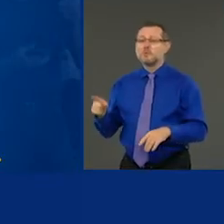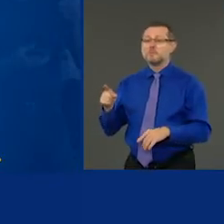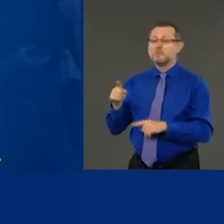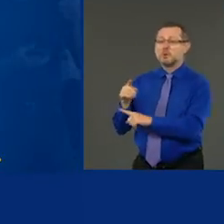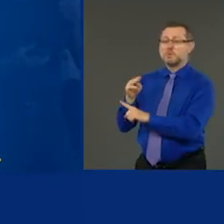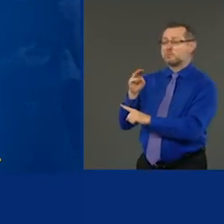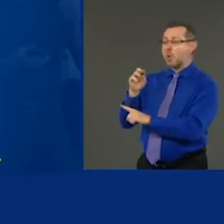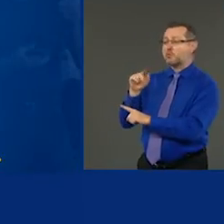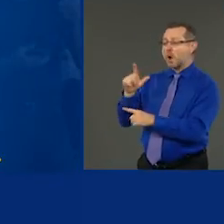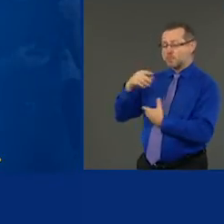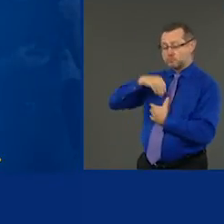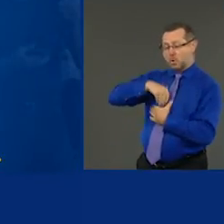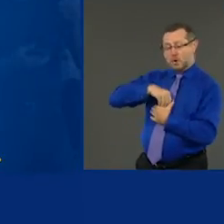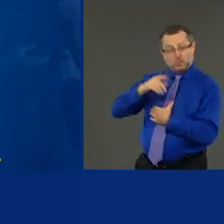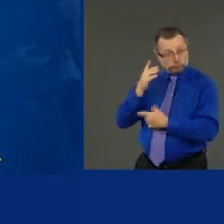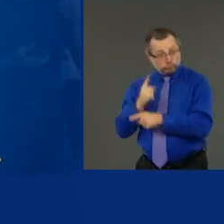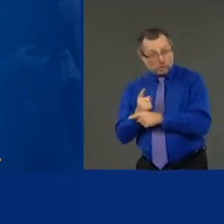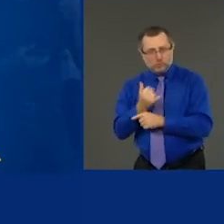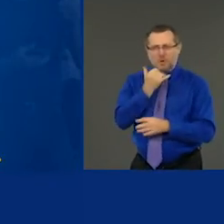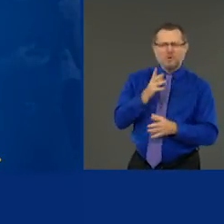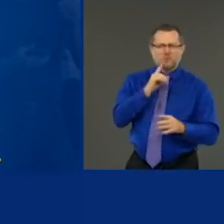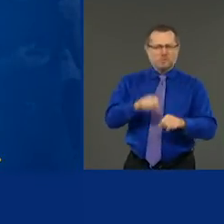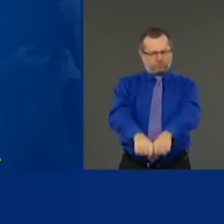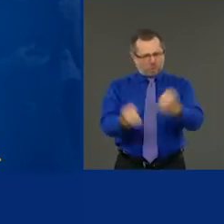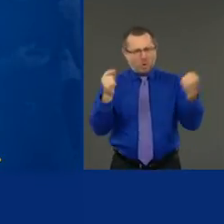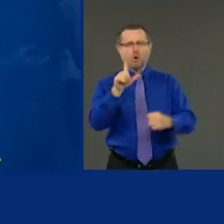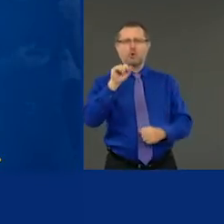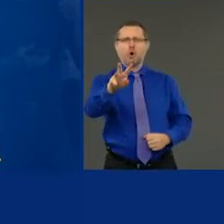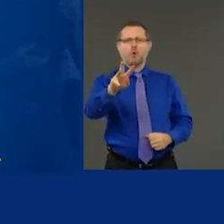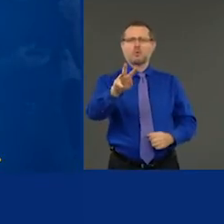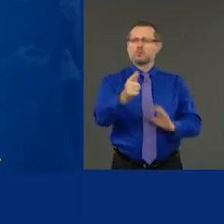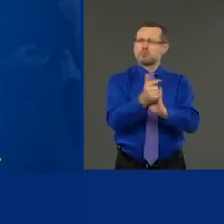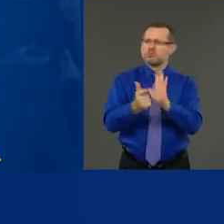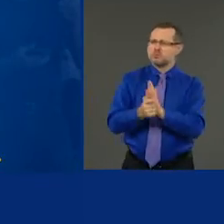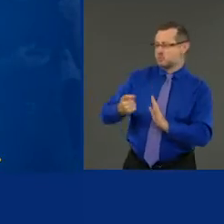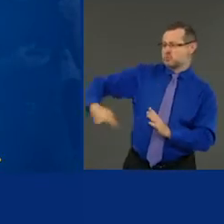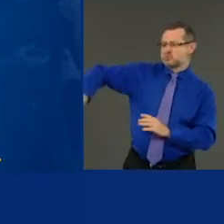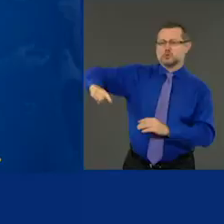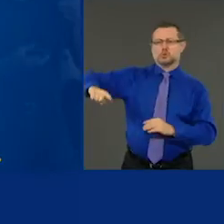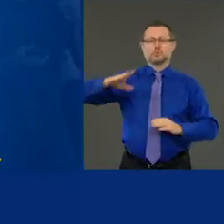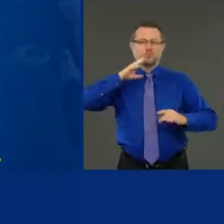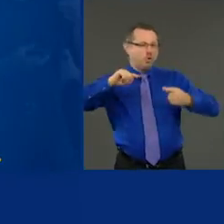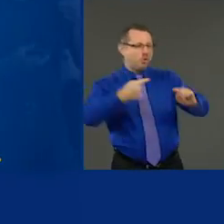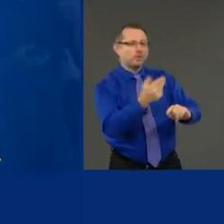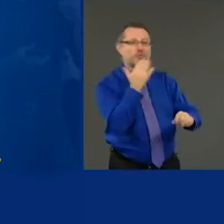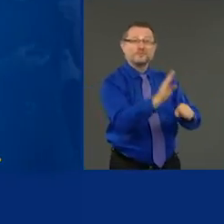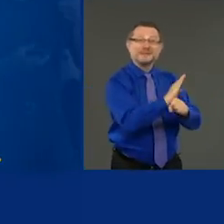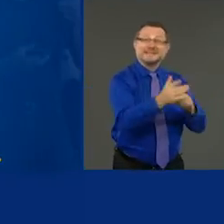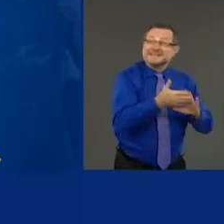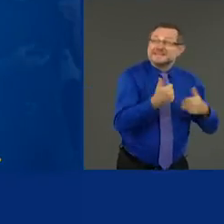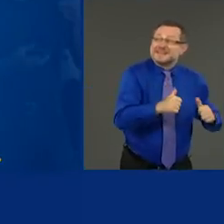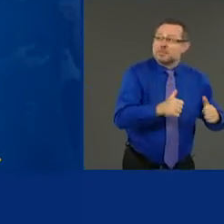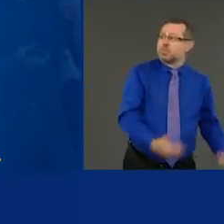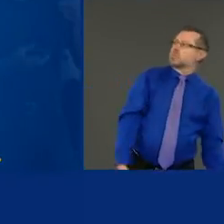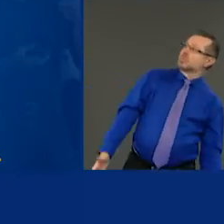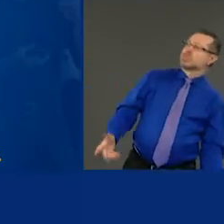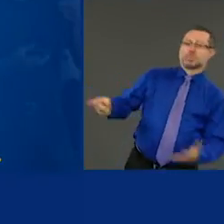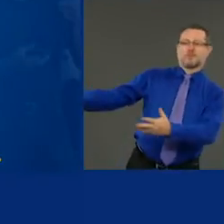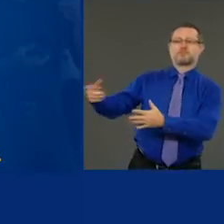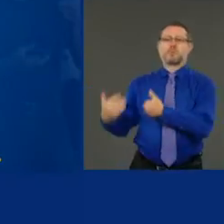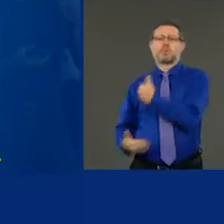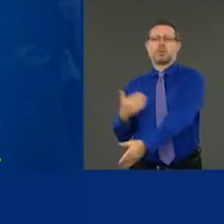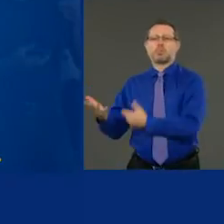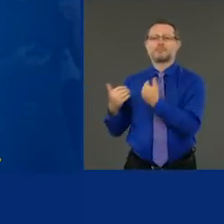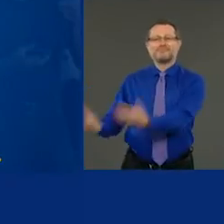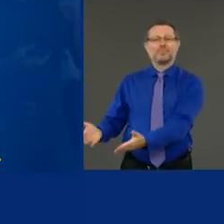are going to make it bad for everyone. The local governments are not doing their job. We cannot allow